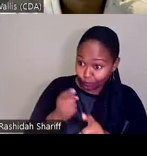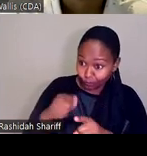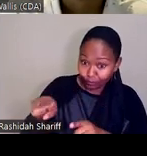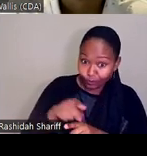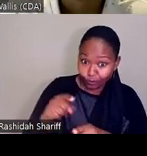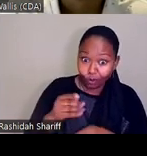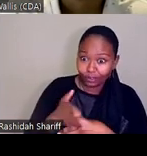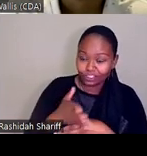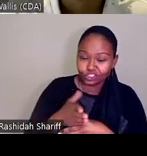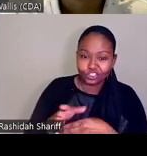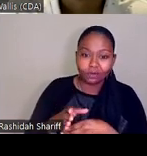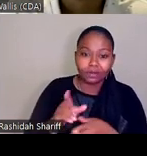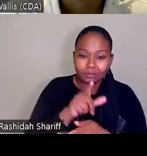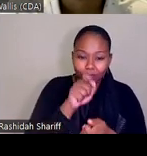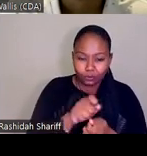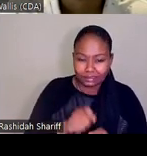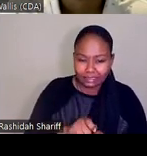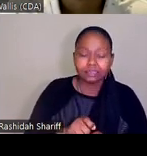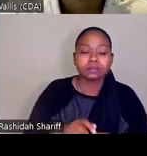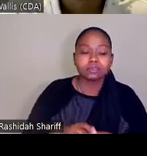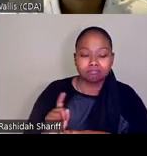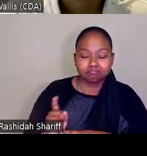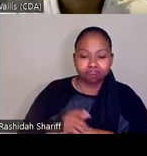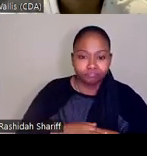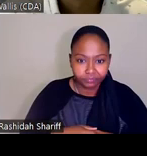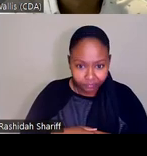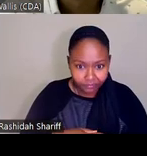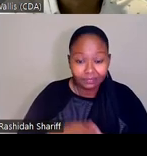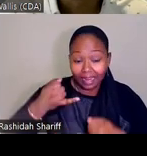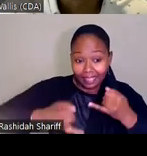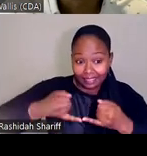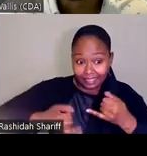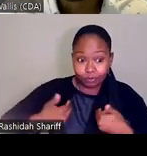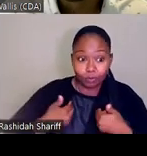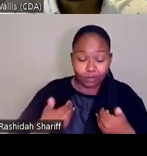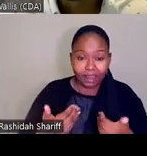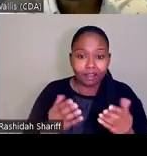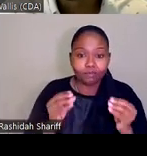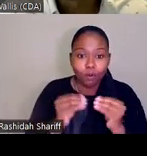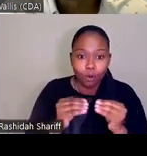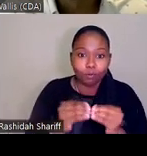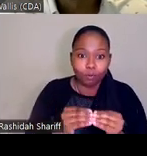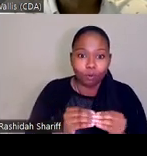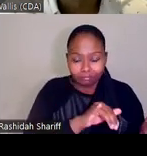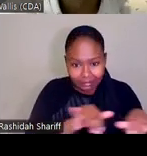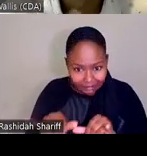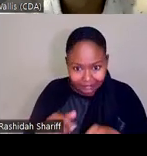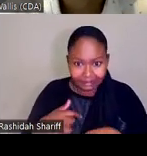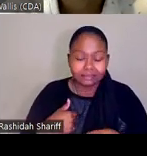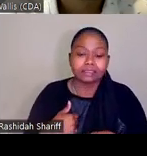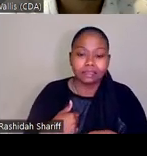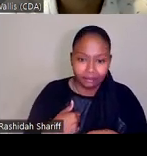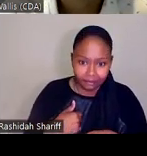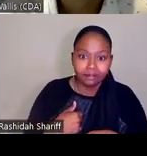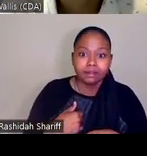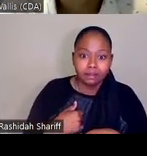a second. And then finally, as I mentioned, we'd like to have more consistency across only the DDA, but across other work streams as well. So moving